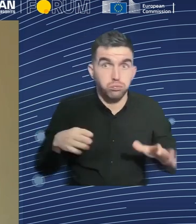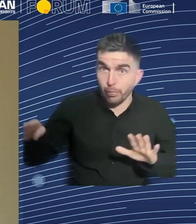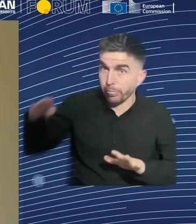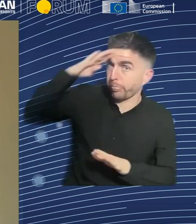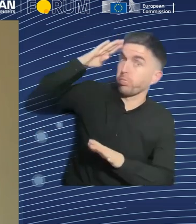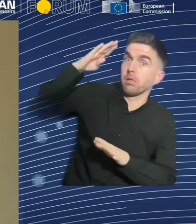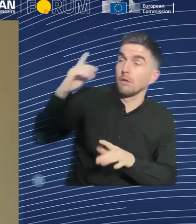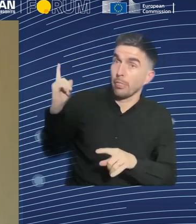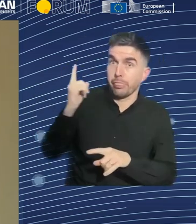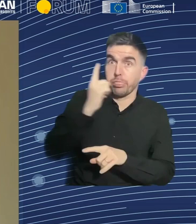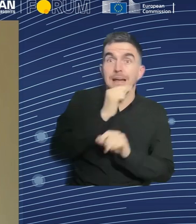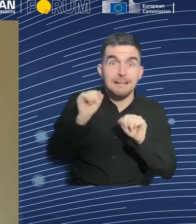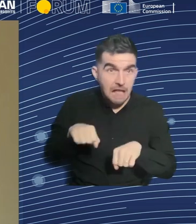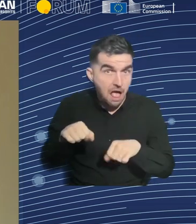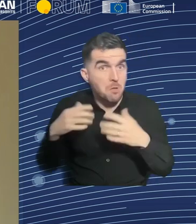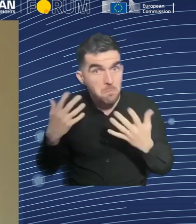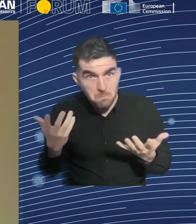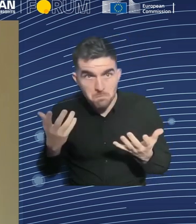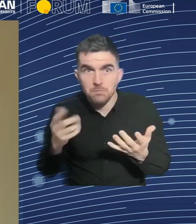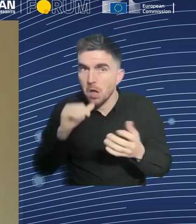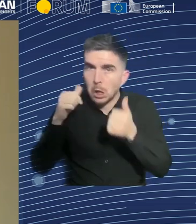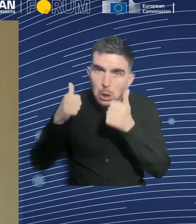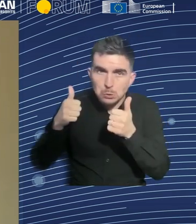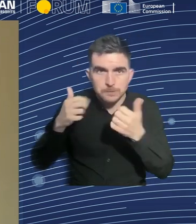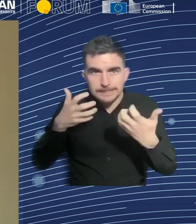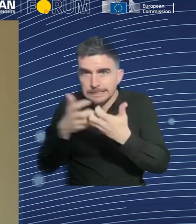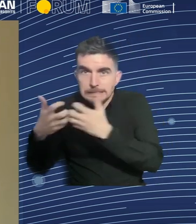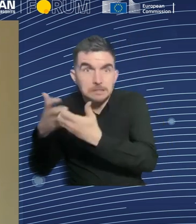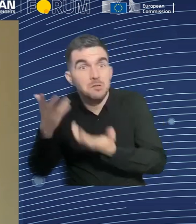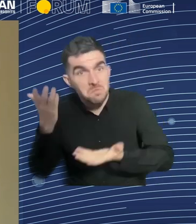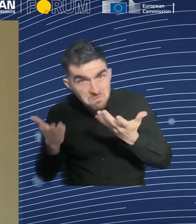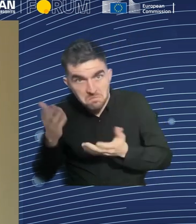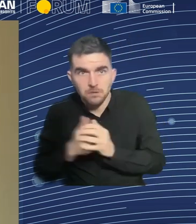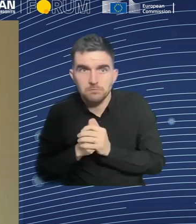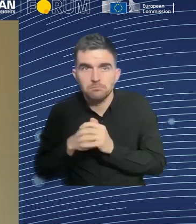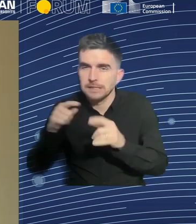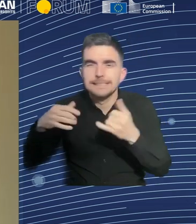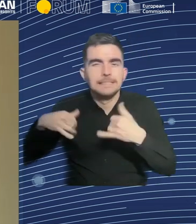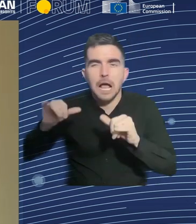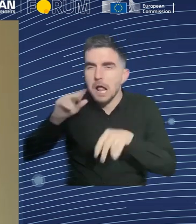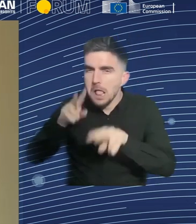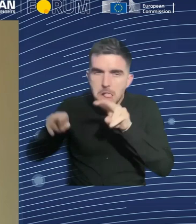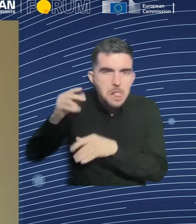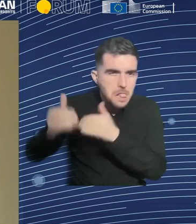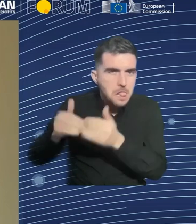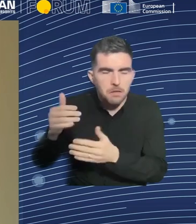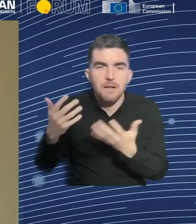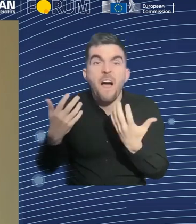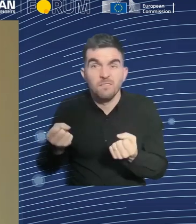car manufacturing, they've now replaced, in some cases, 90% of the workforce